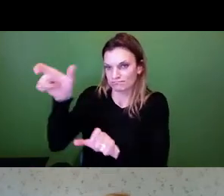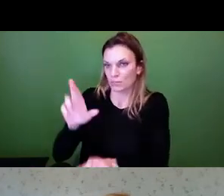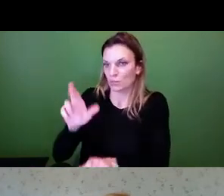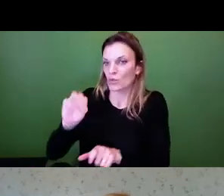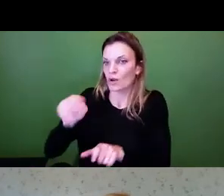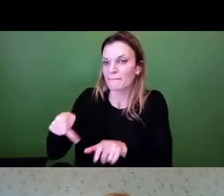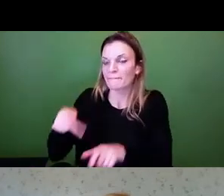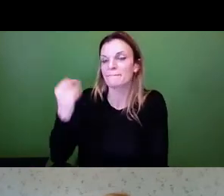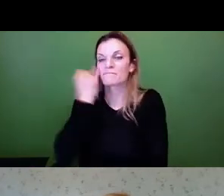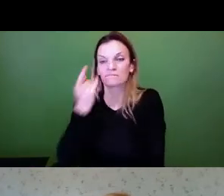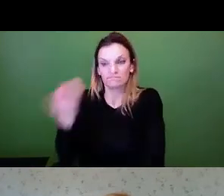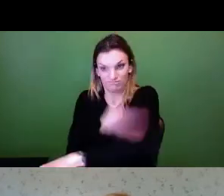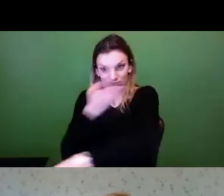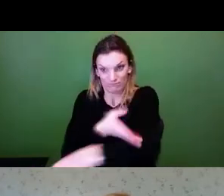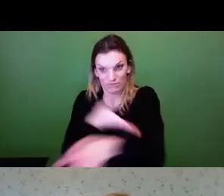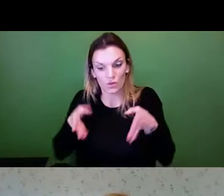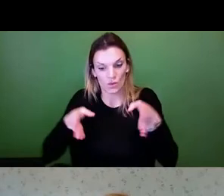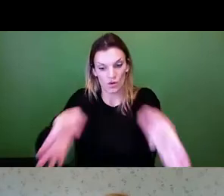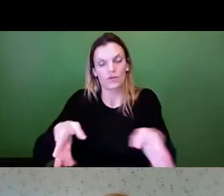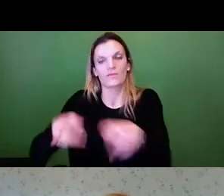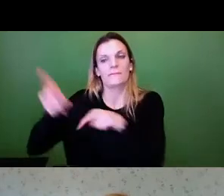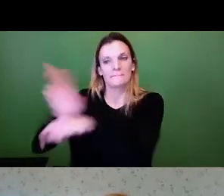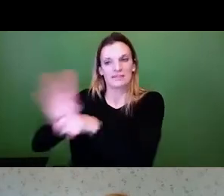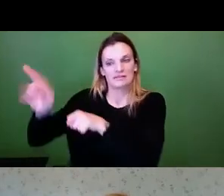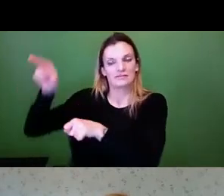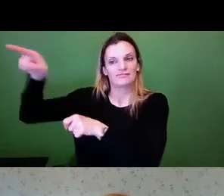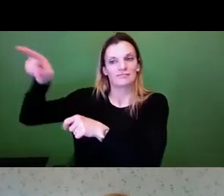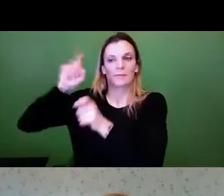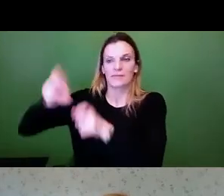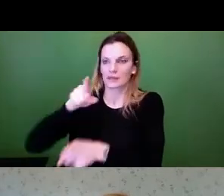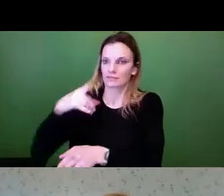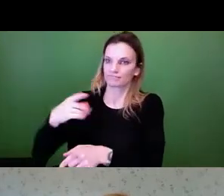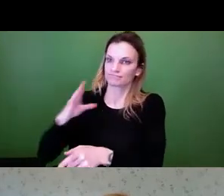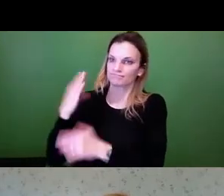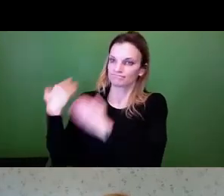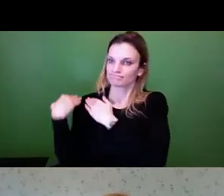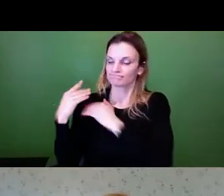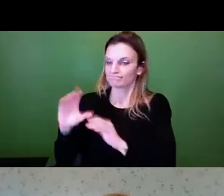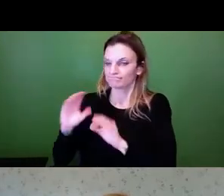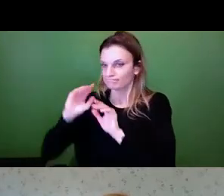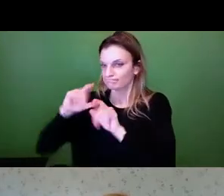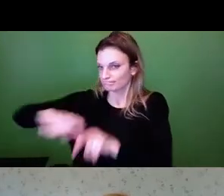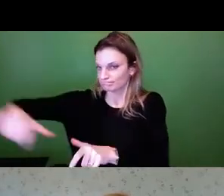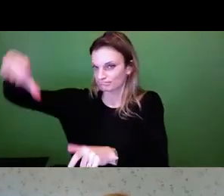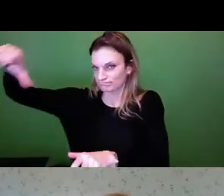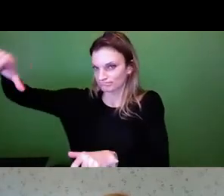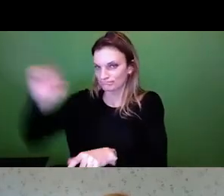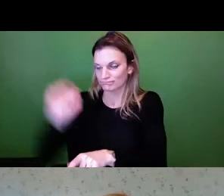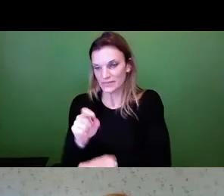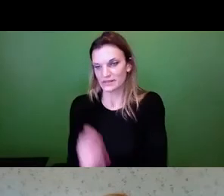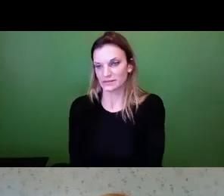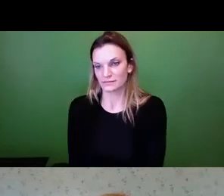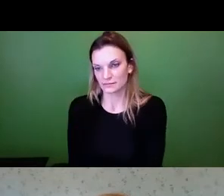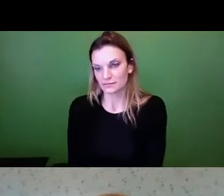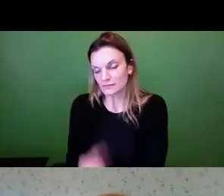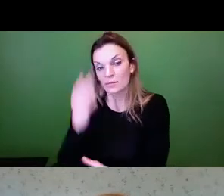so they have provisions throughout there to make accommodations where making sure that citizens